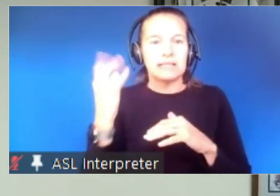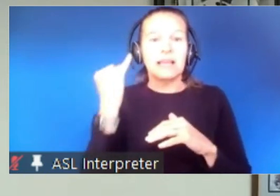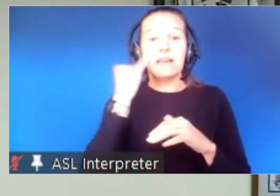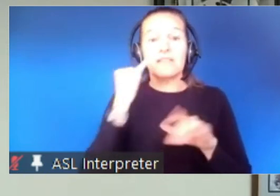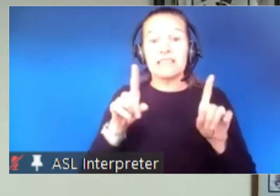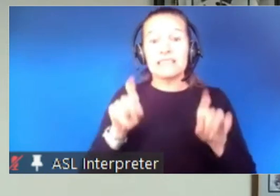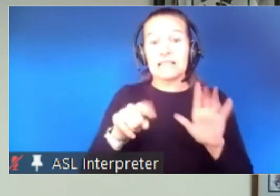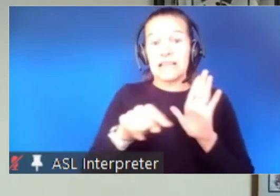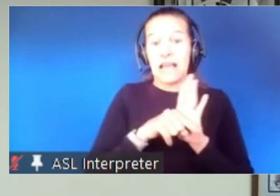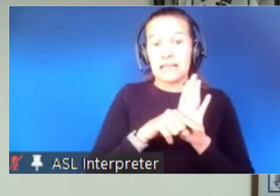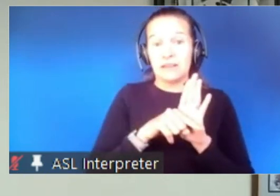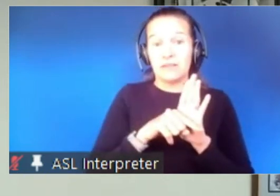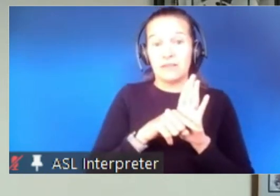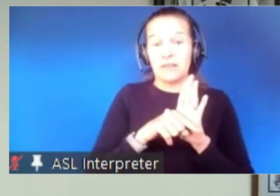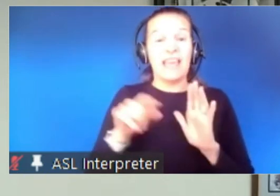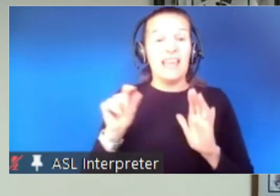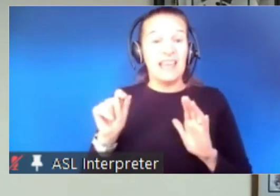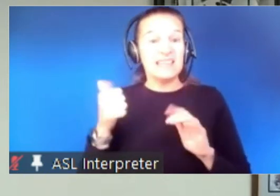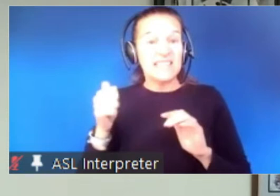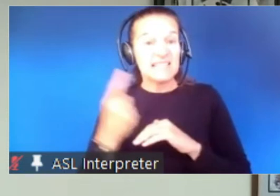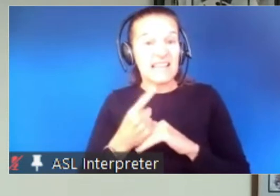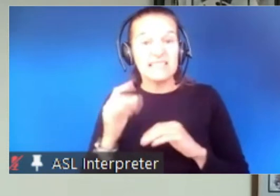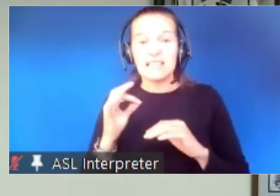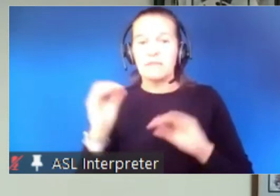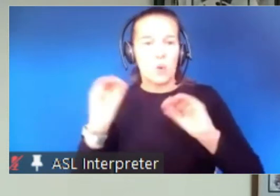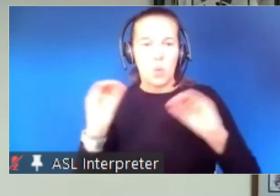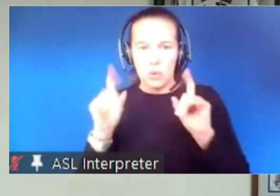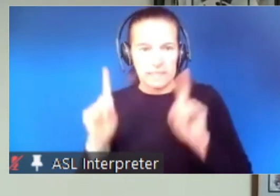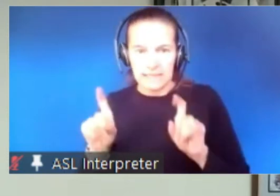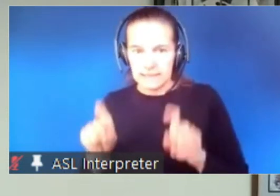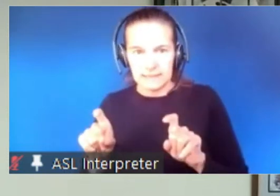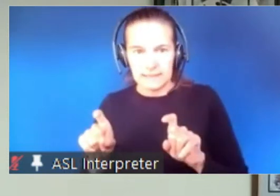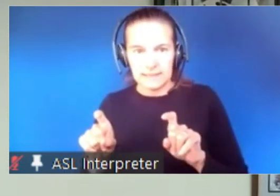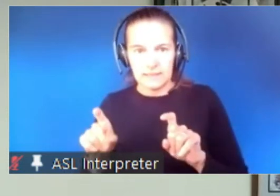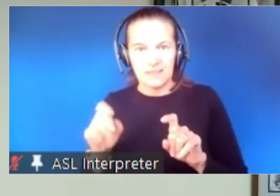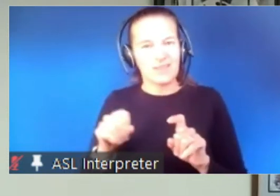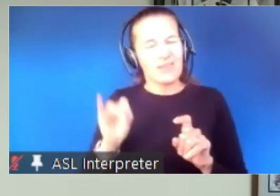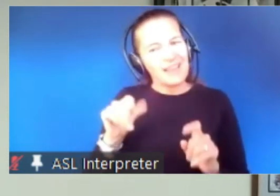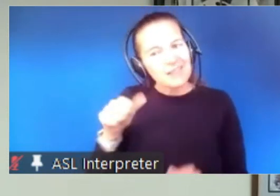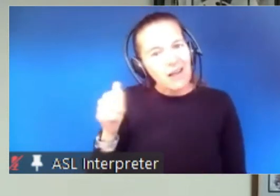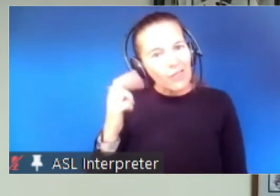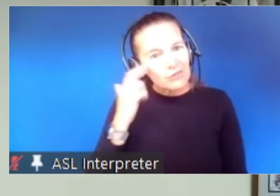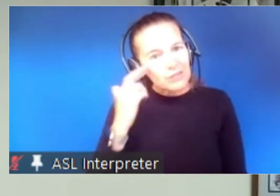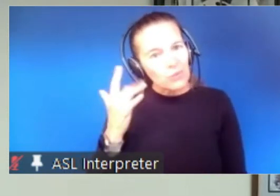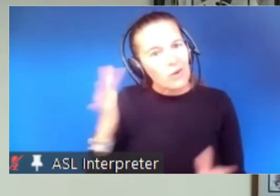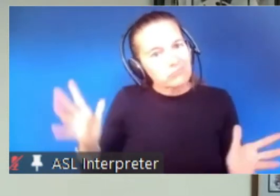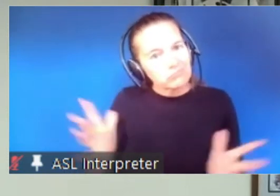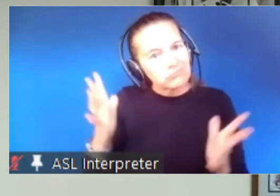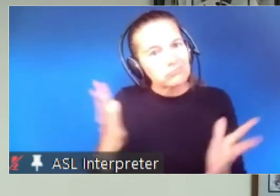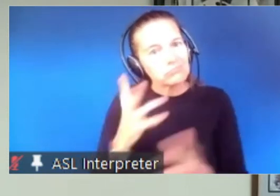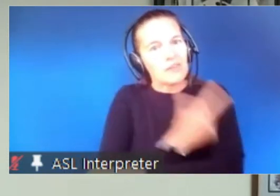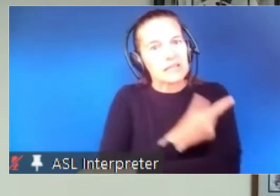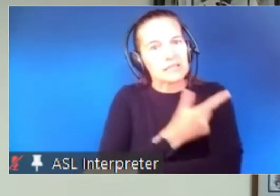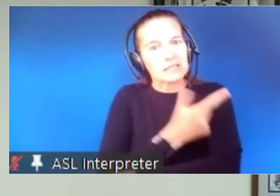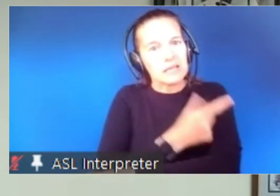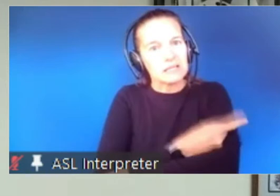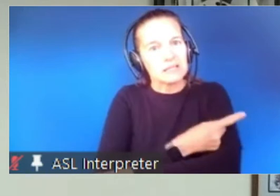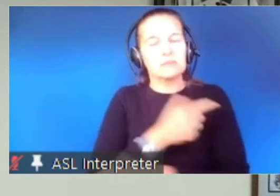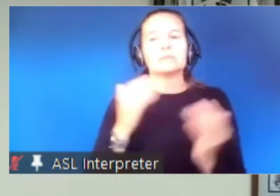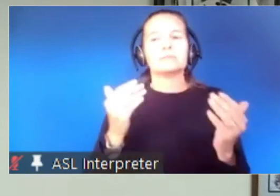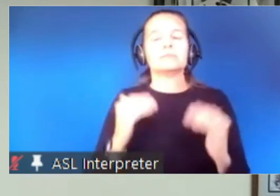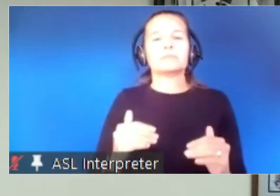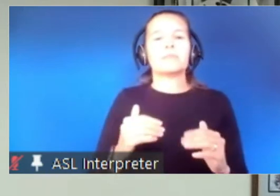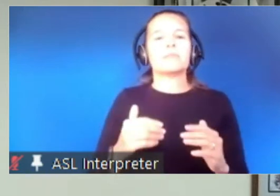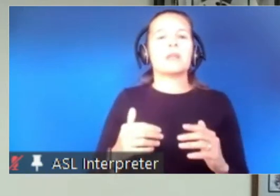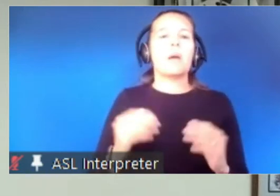days if no test this is these are other reasons to get vaccinated extra caution is advised for people